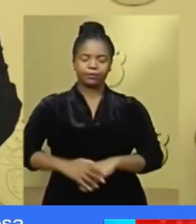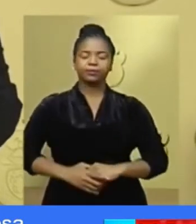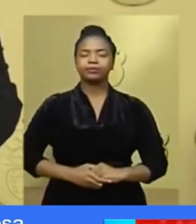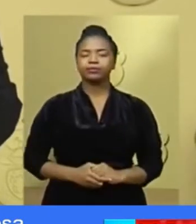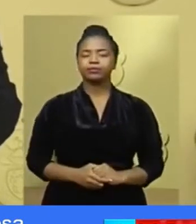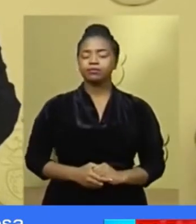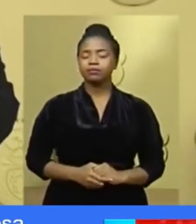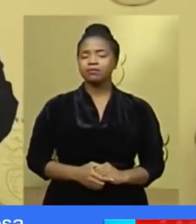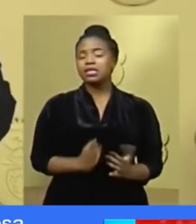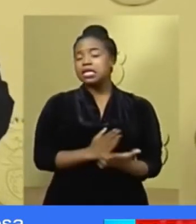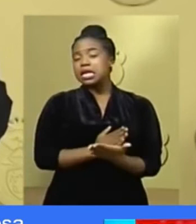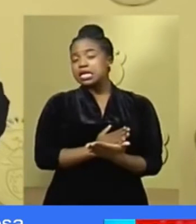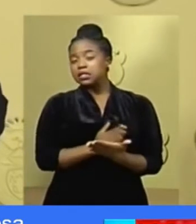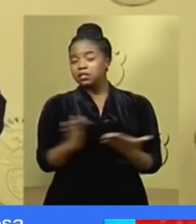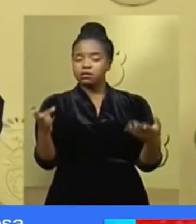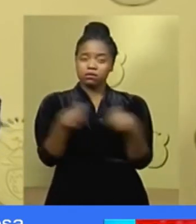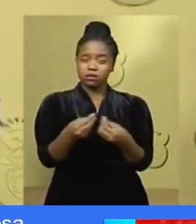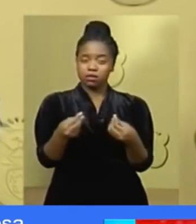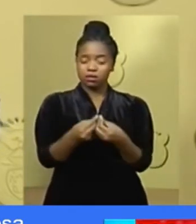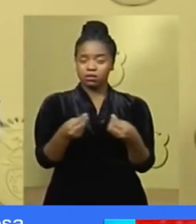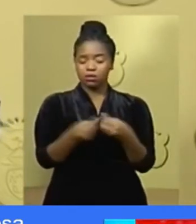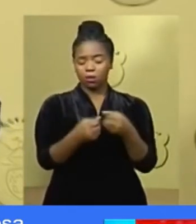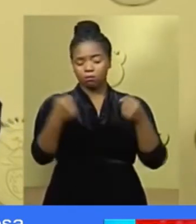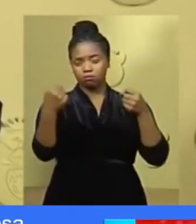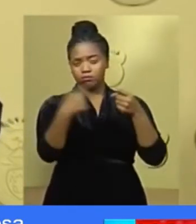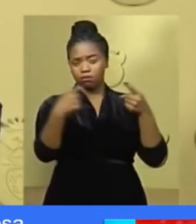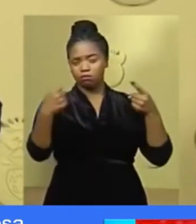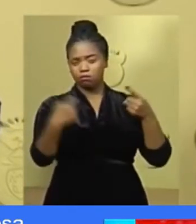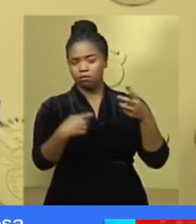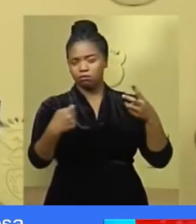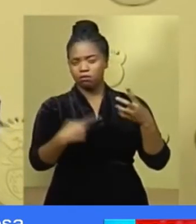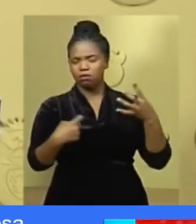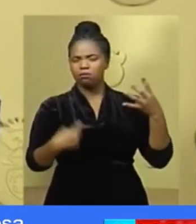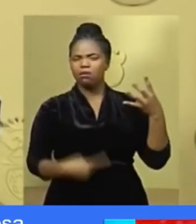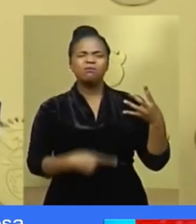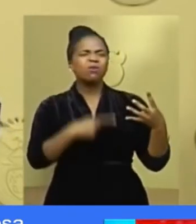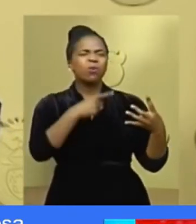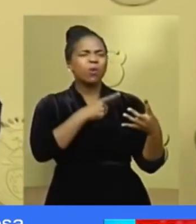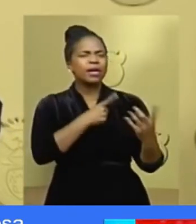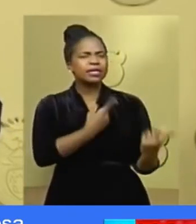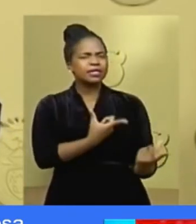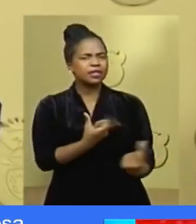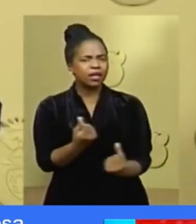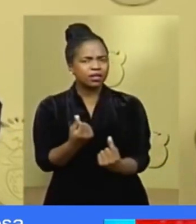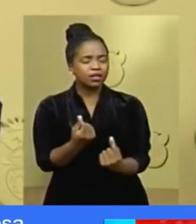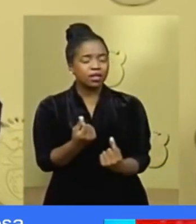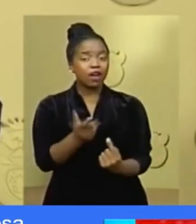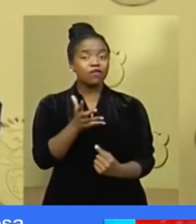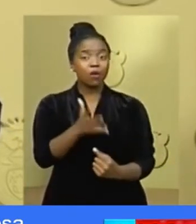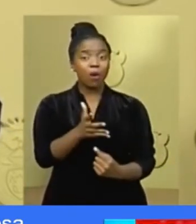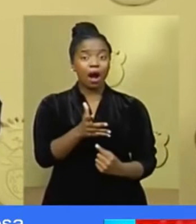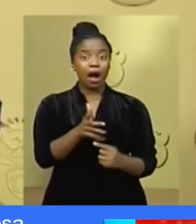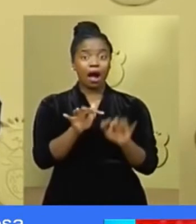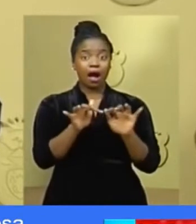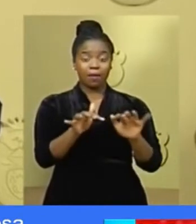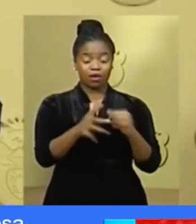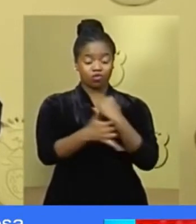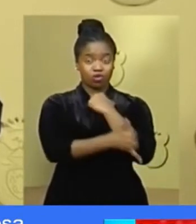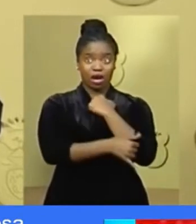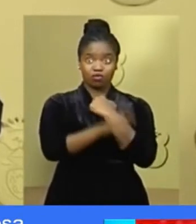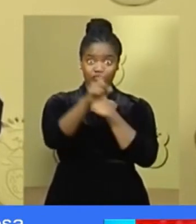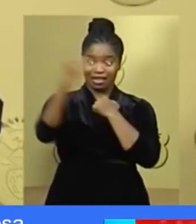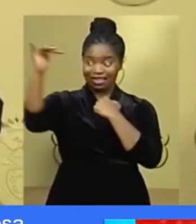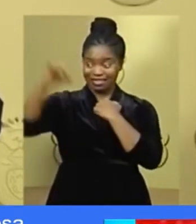Some of these measures are that South African citizens and residents arriving from high risk